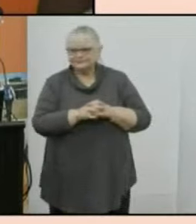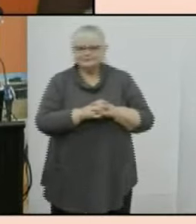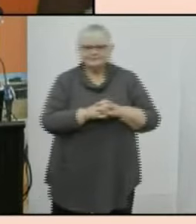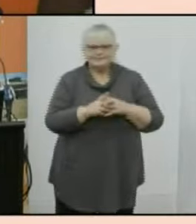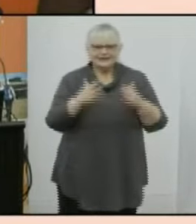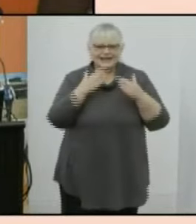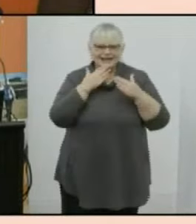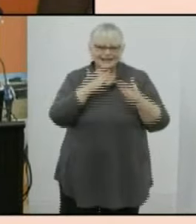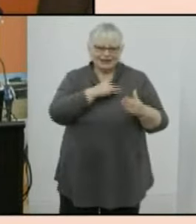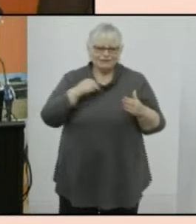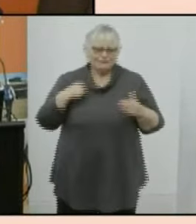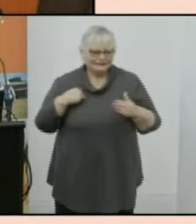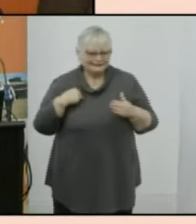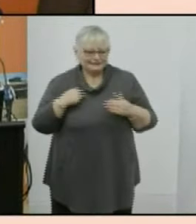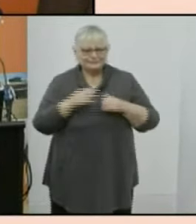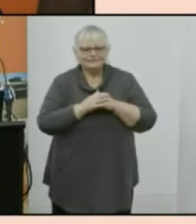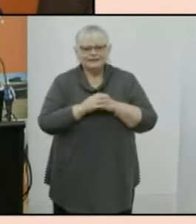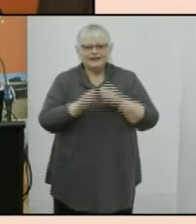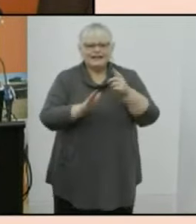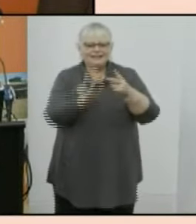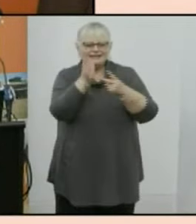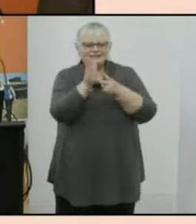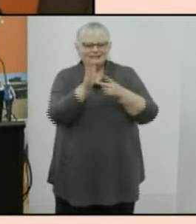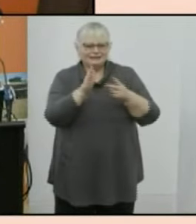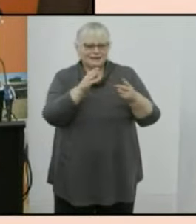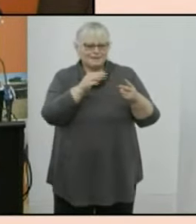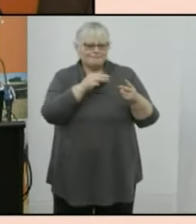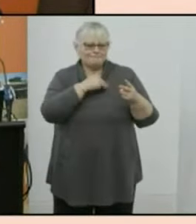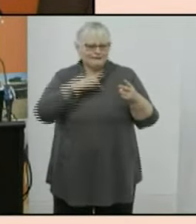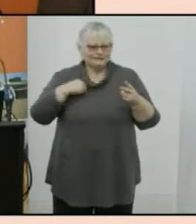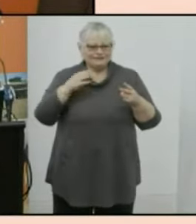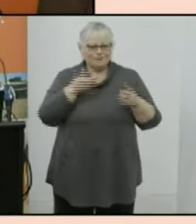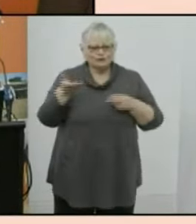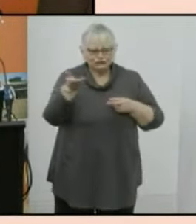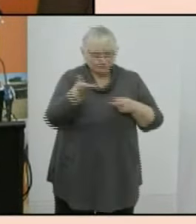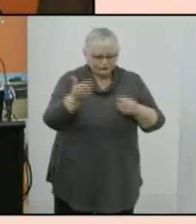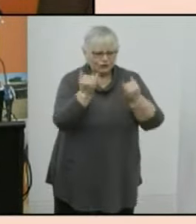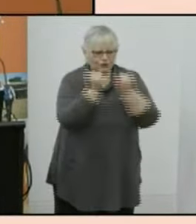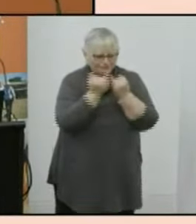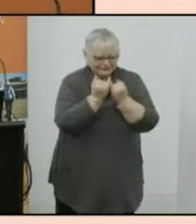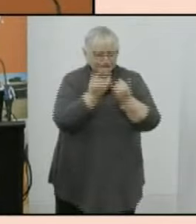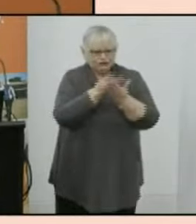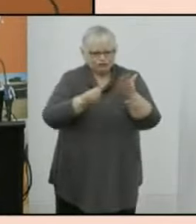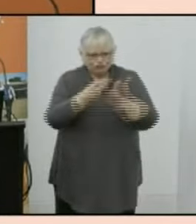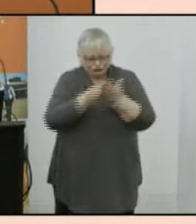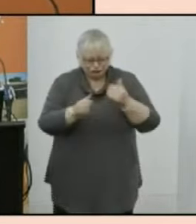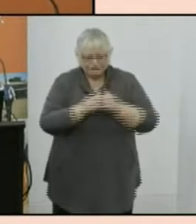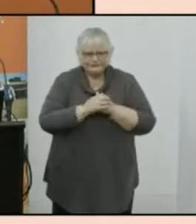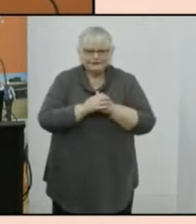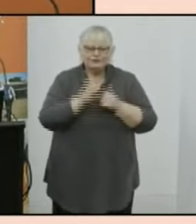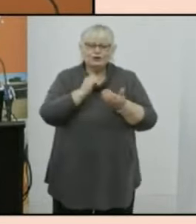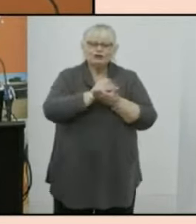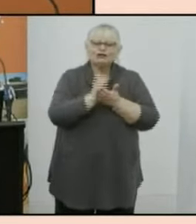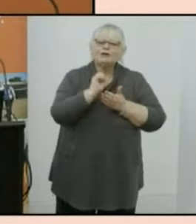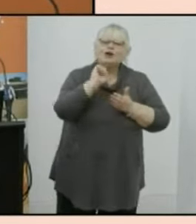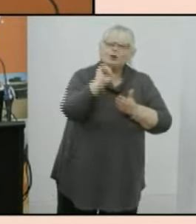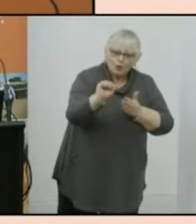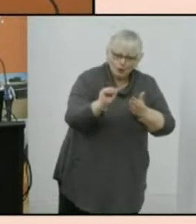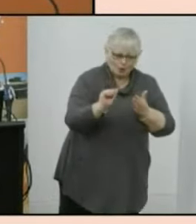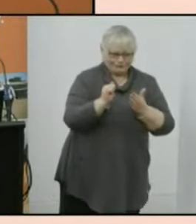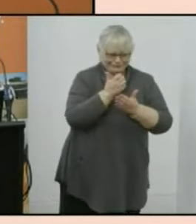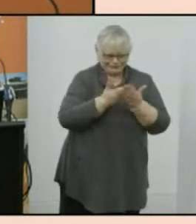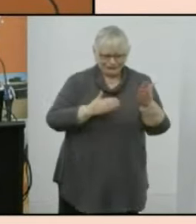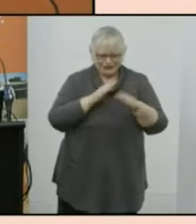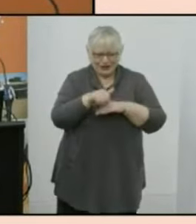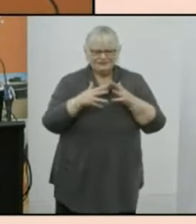thank you minister lee the assistant minister for charities competition and treasury for sharing your story about the value of the census